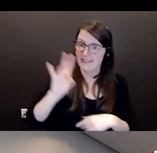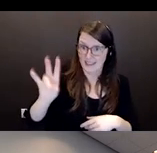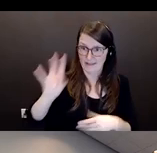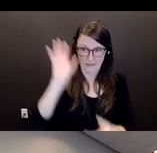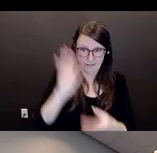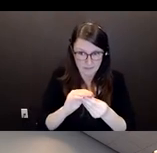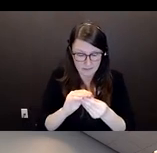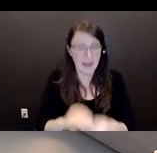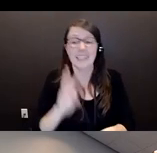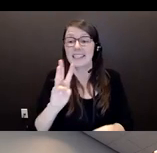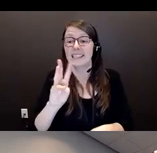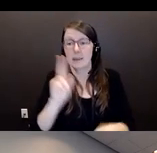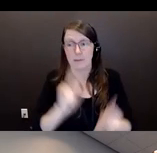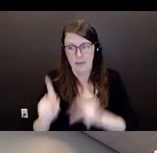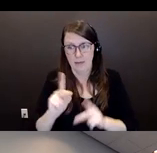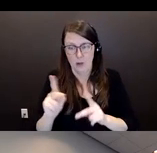the courts.